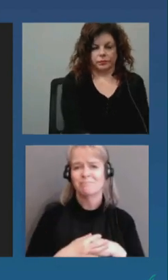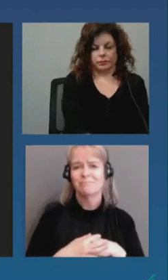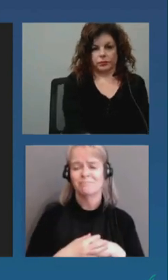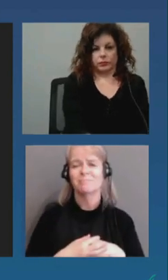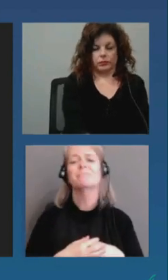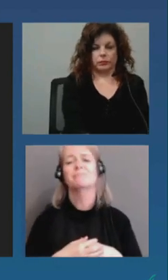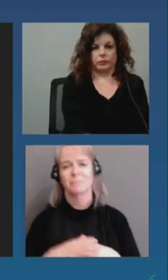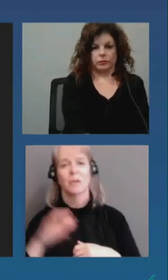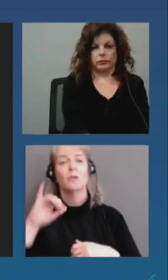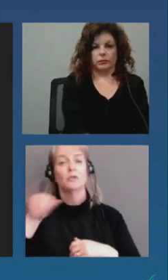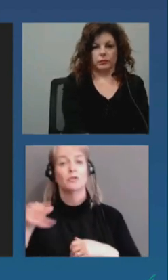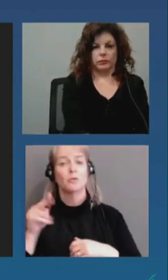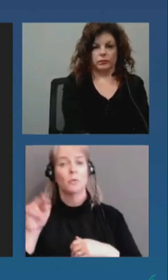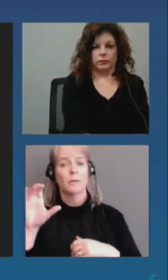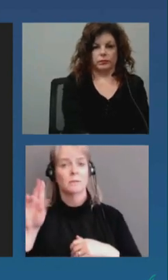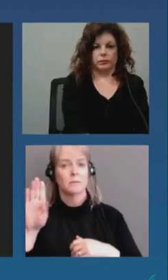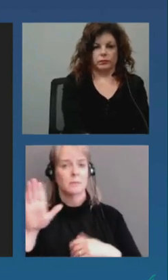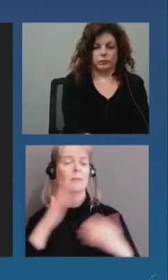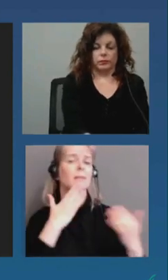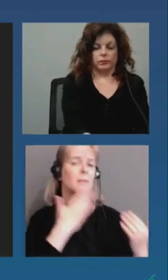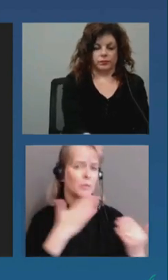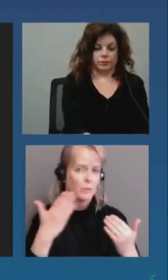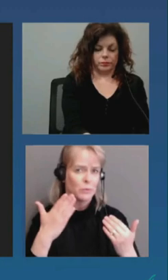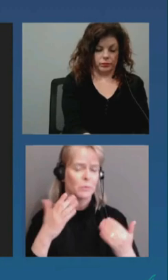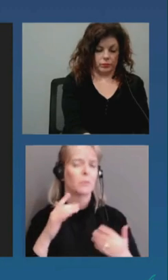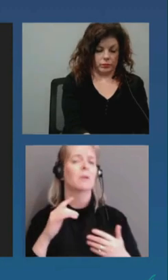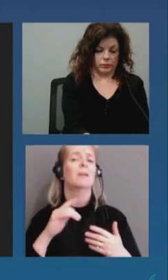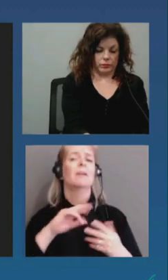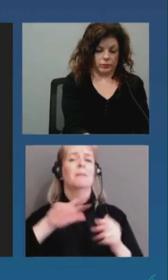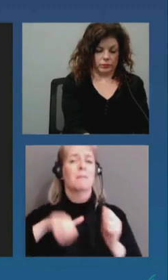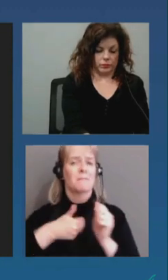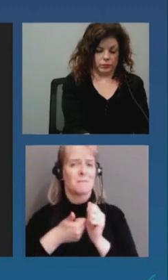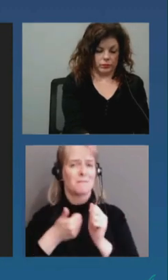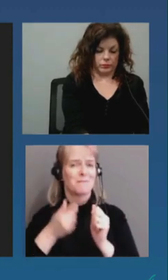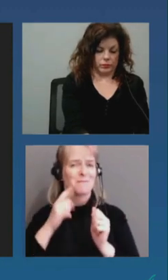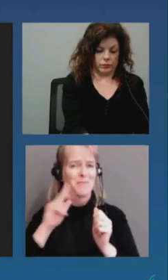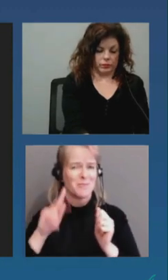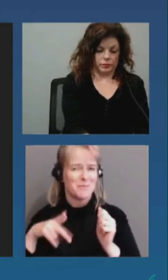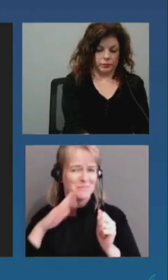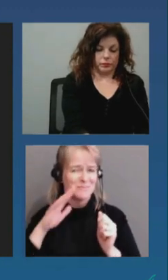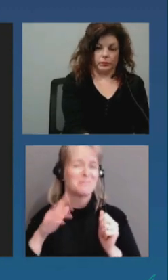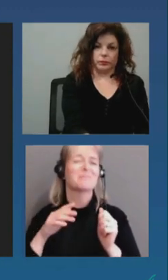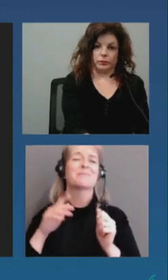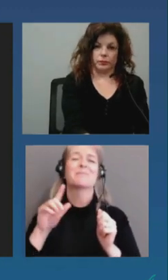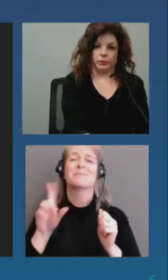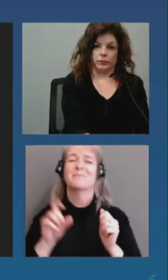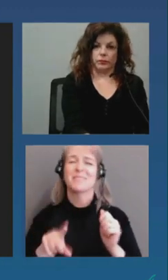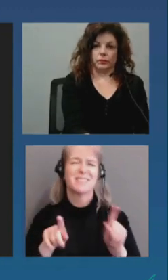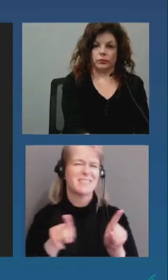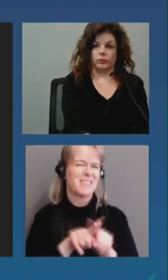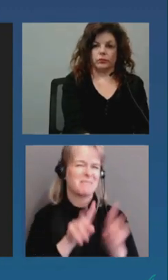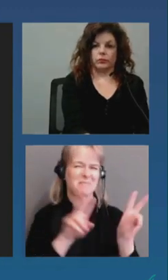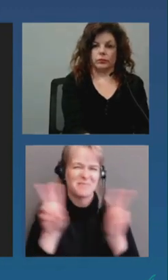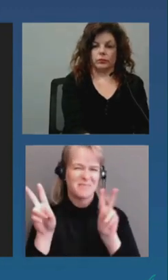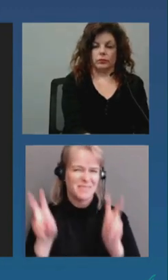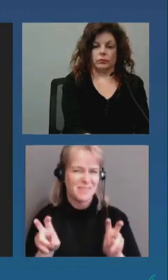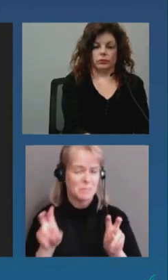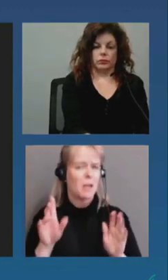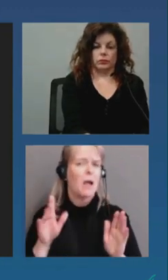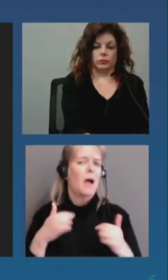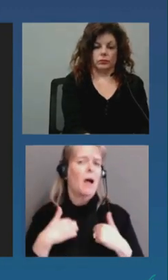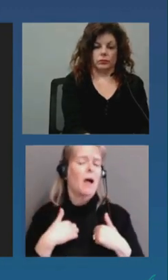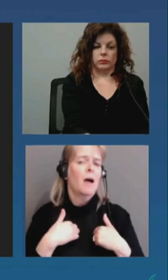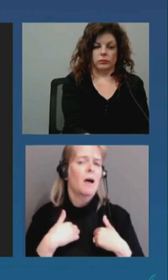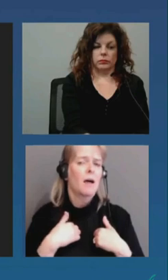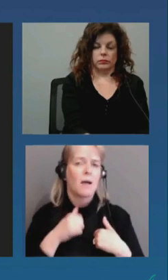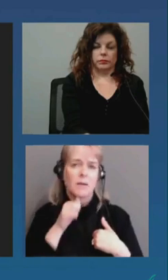it um uh this is my follow-up on the same theme i don't mean to suggest of course that people are um